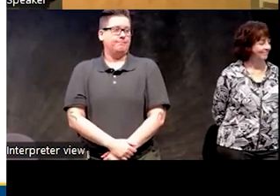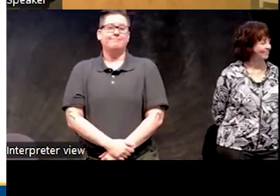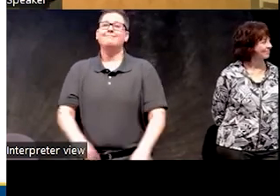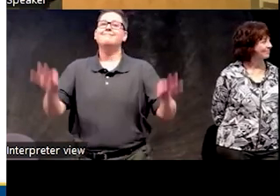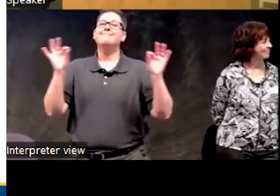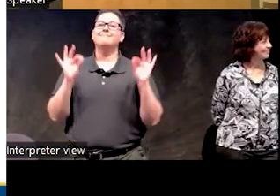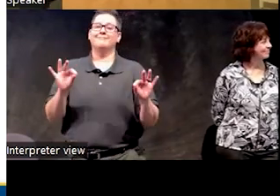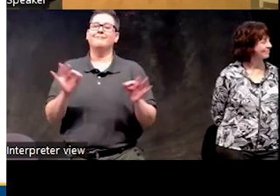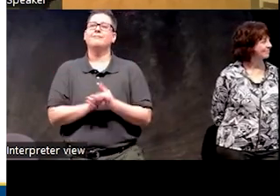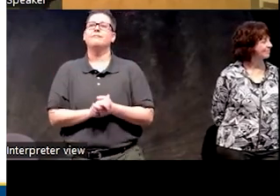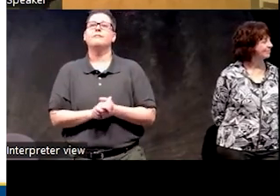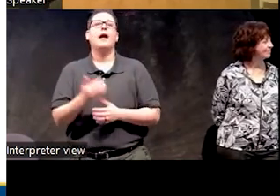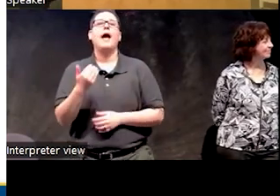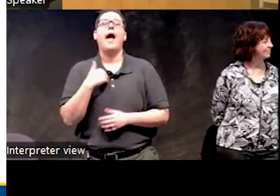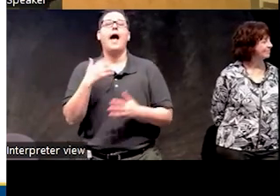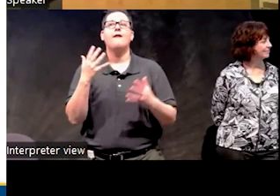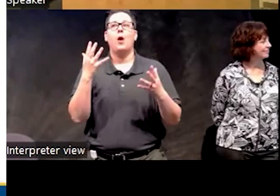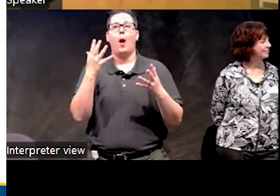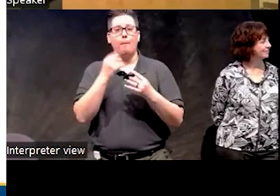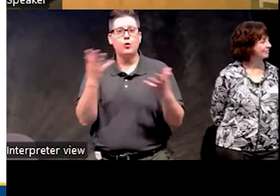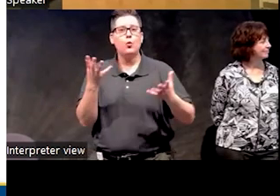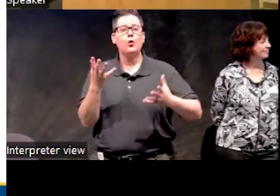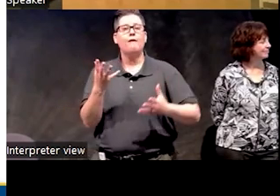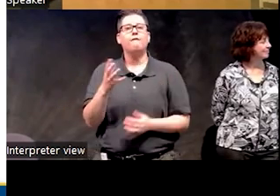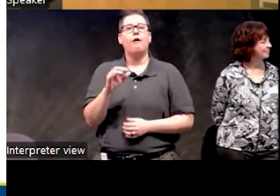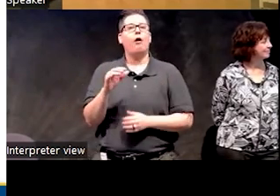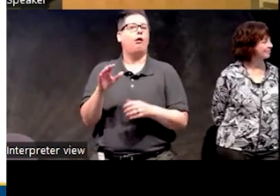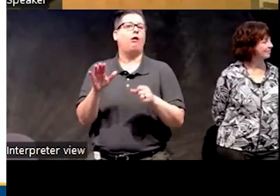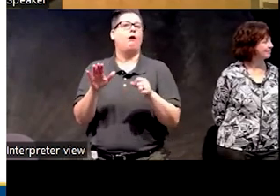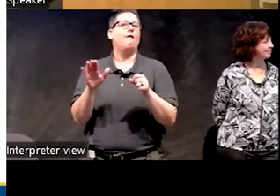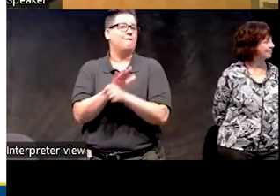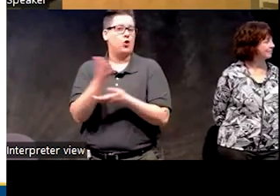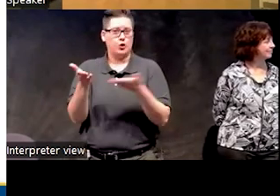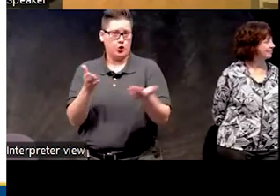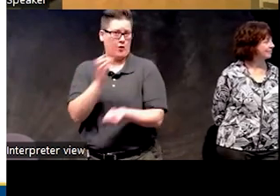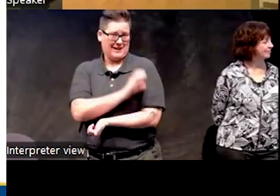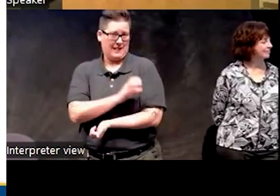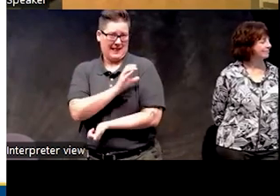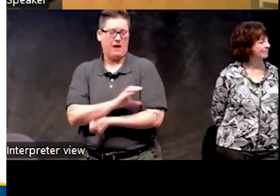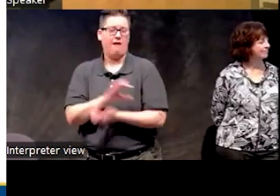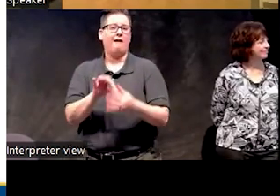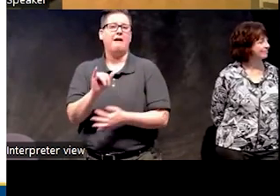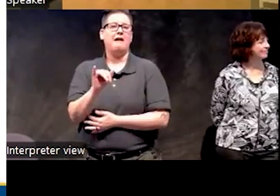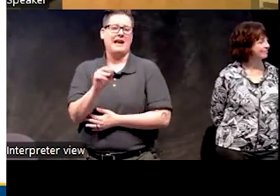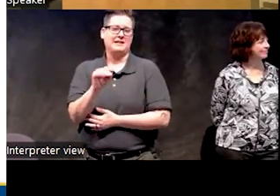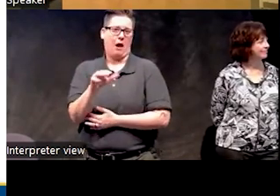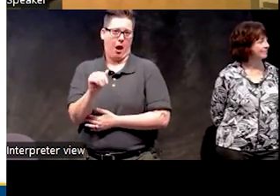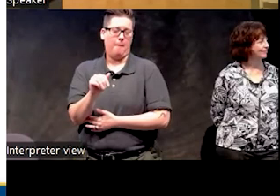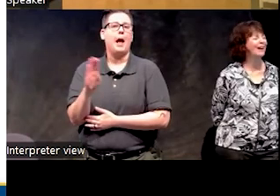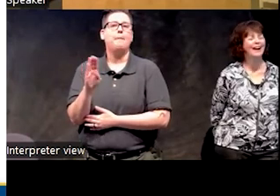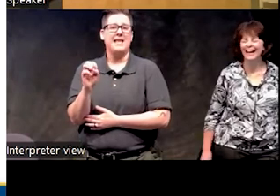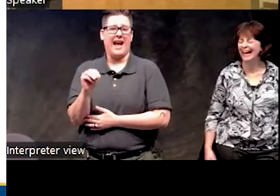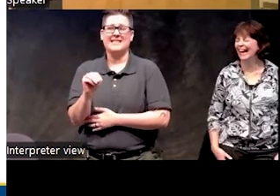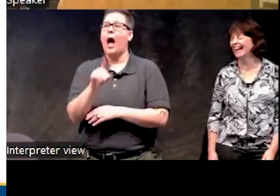Very good. So, uh, there's a beautiful insomnia full service, uh, clinic, behavioral sleep medicine clinic, and please don't refer anyone